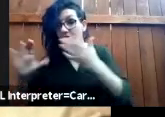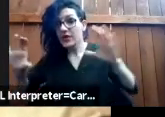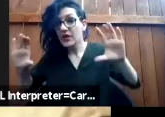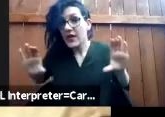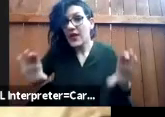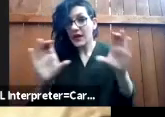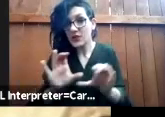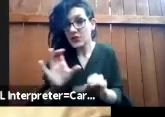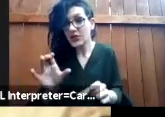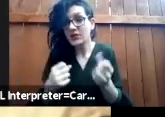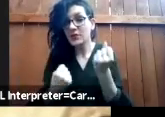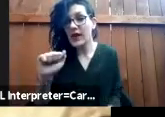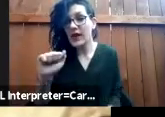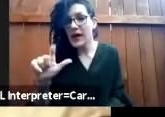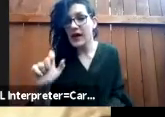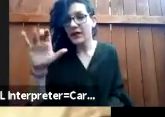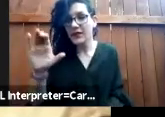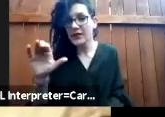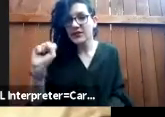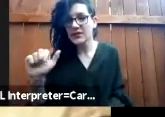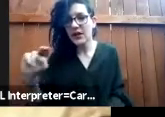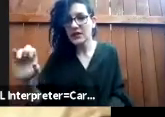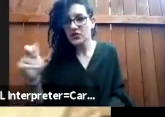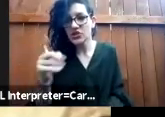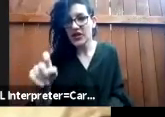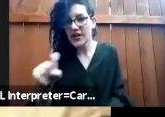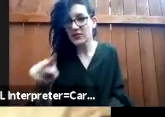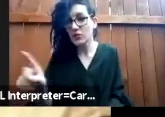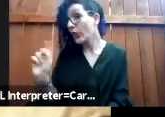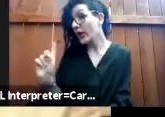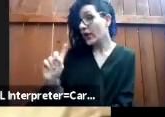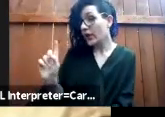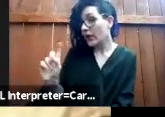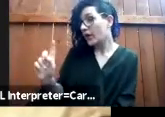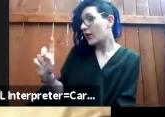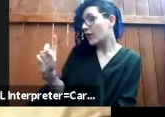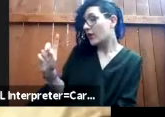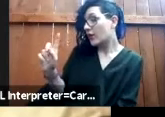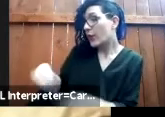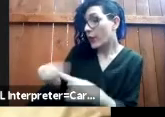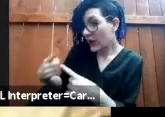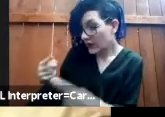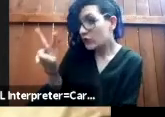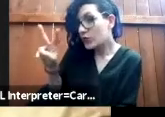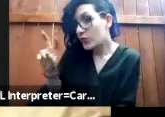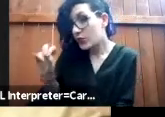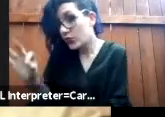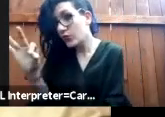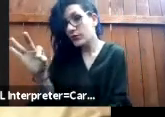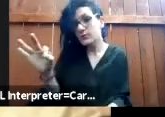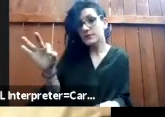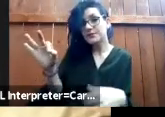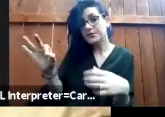and this was a community action in 2009 and Alex Sanchez who is a community peacekeeper